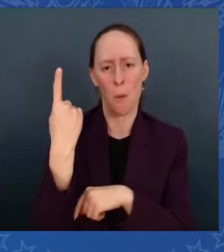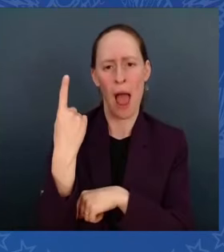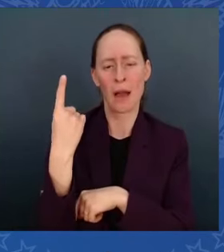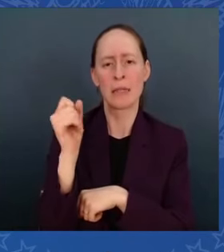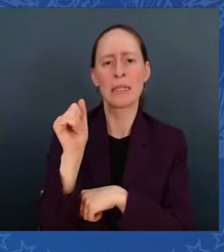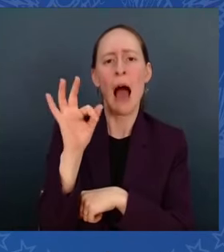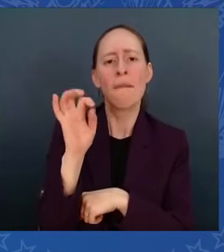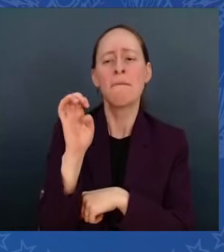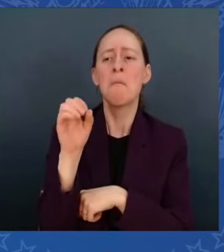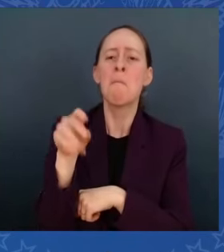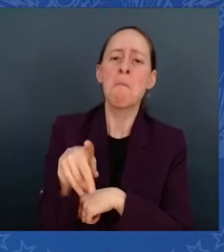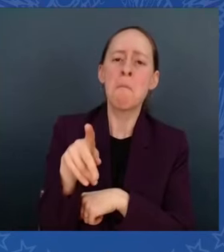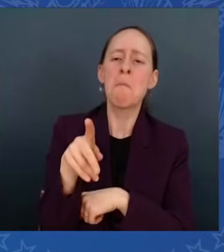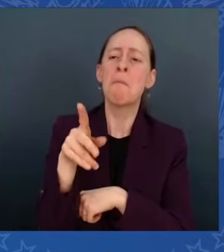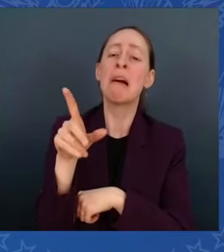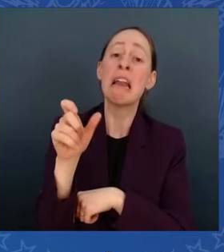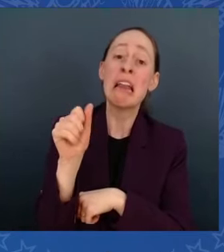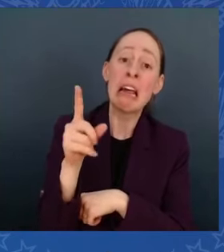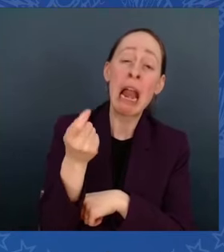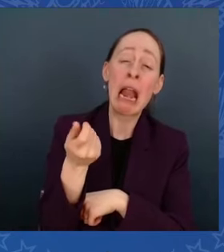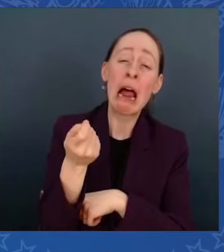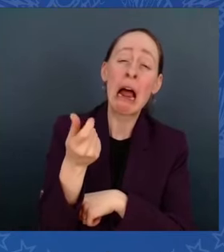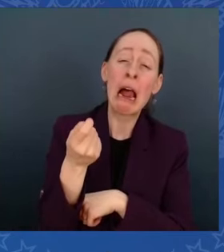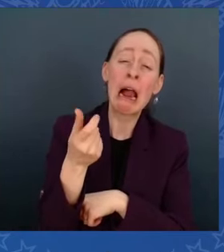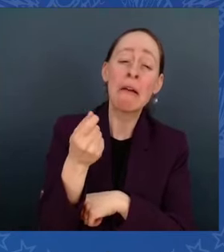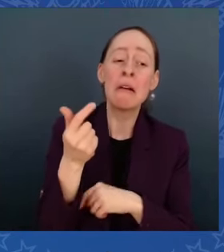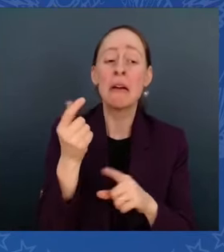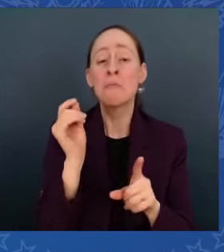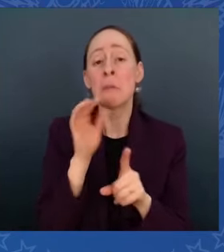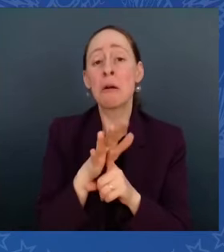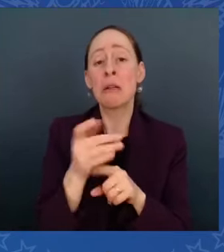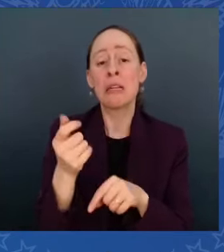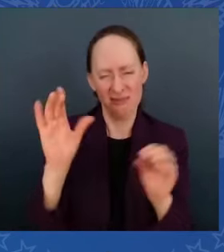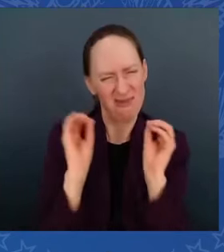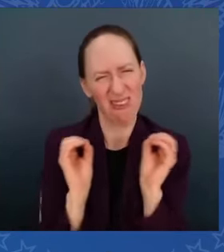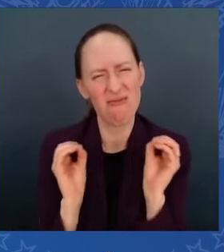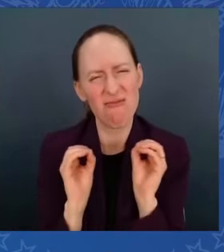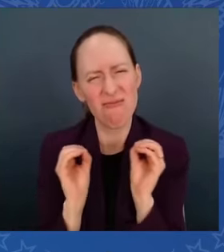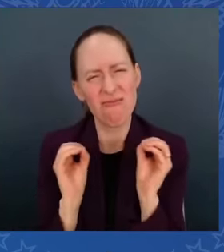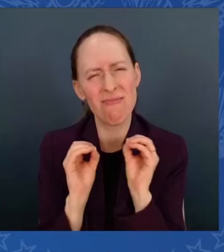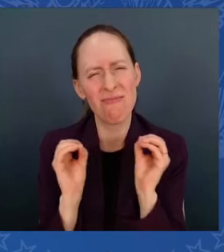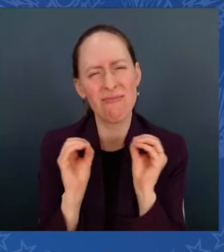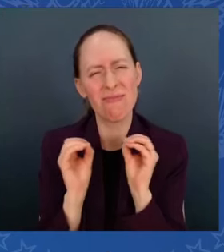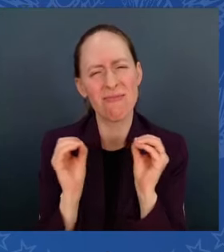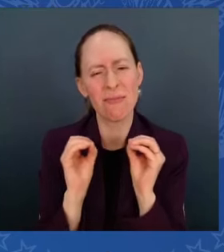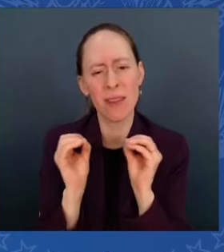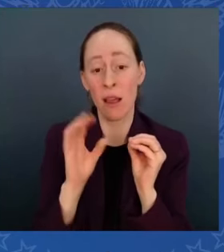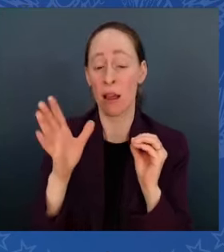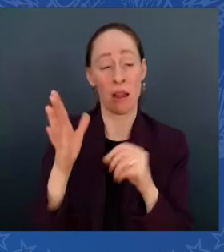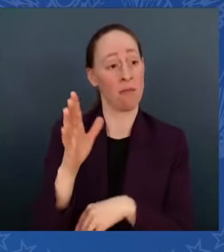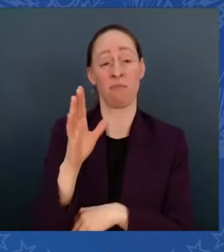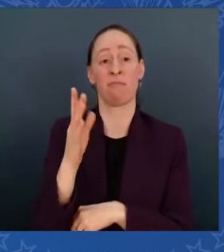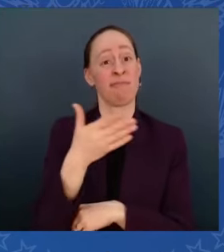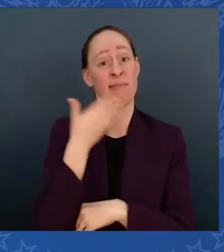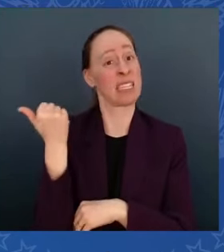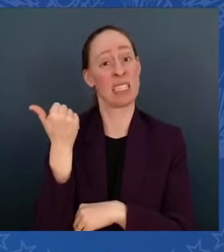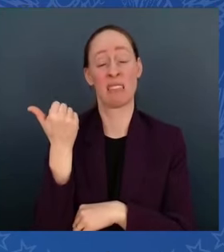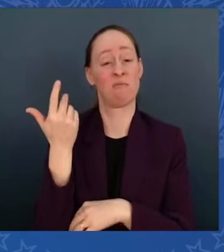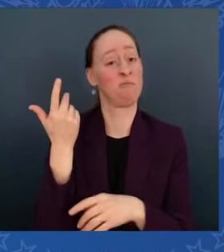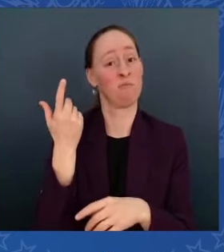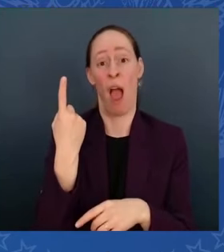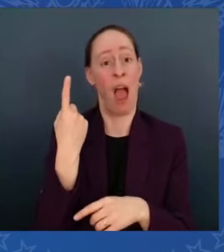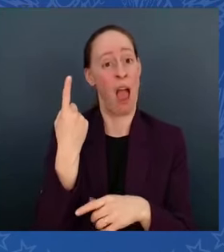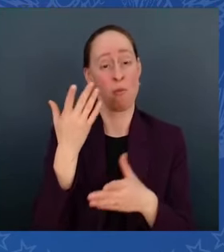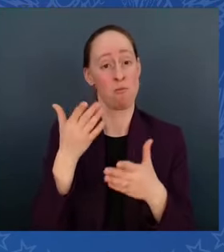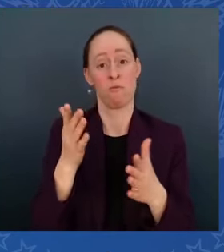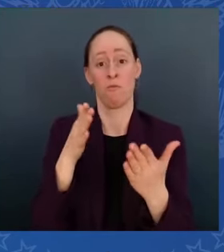None. The only way forward is to replace every lead service line that connects Americans to clean water. That's why